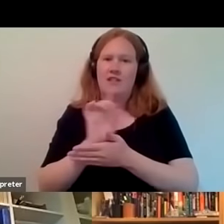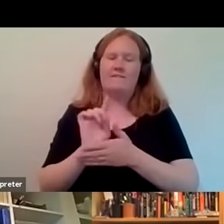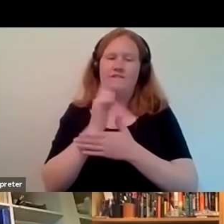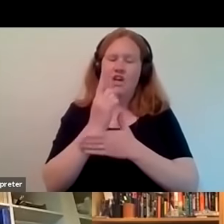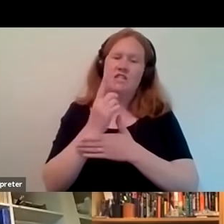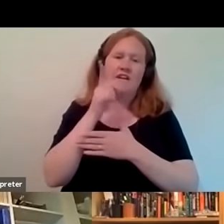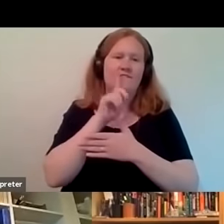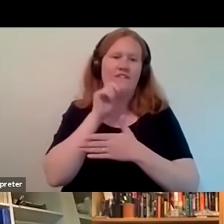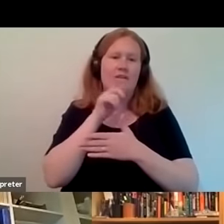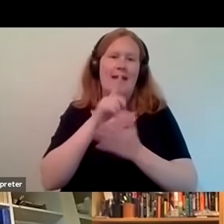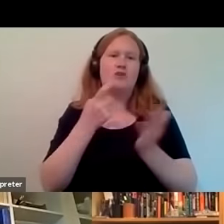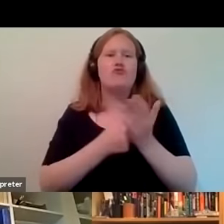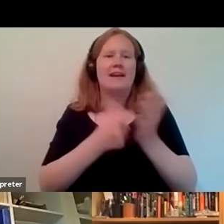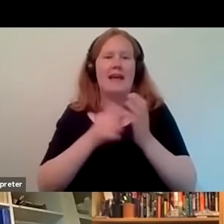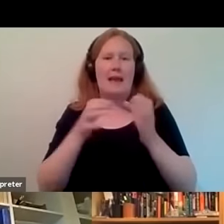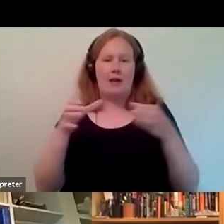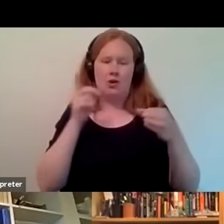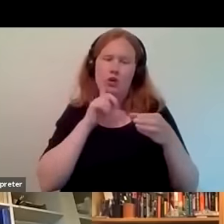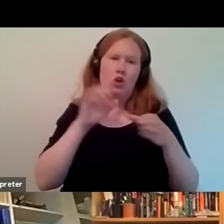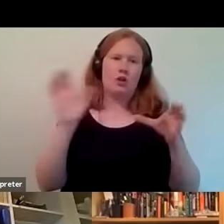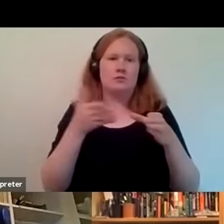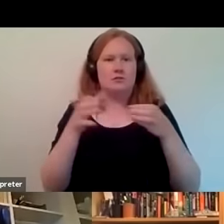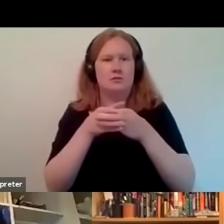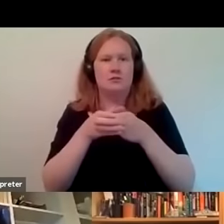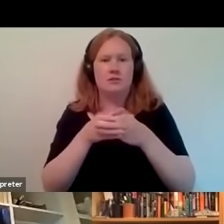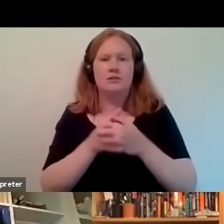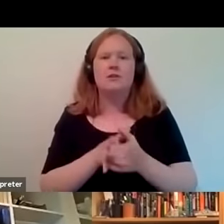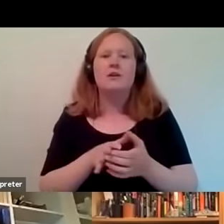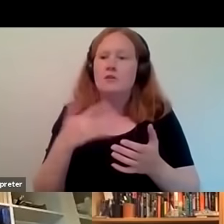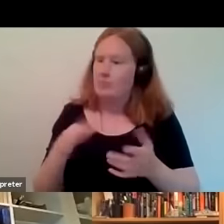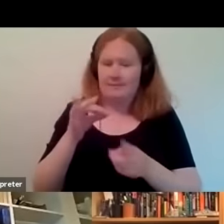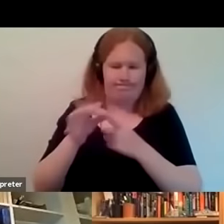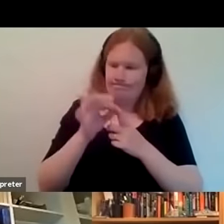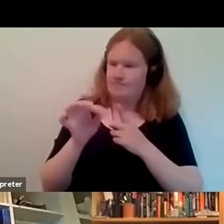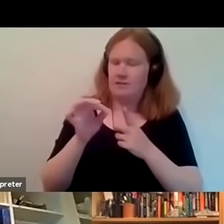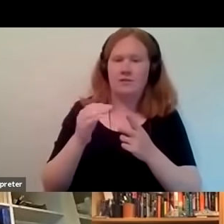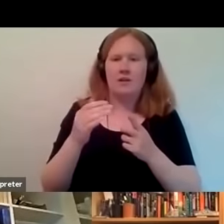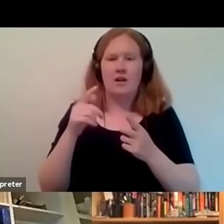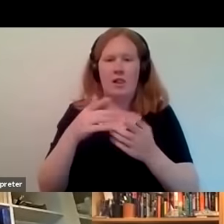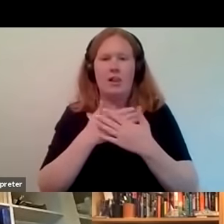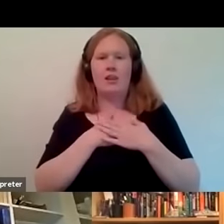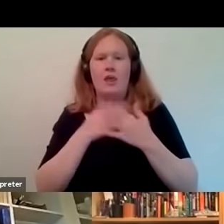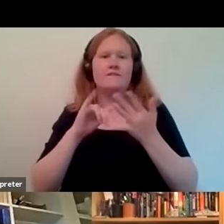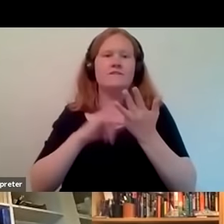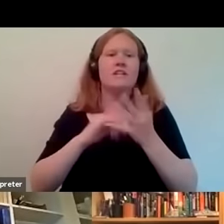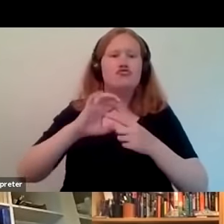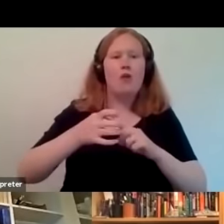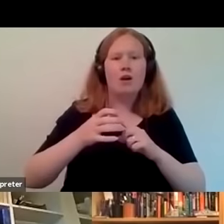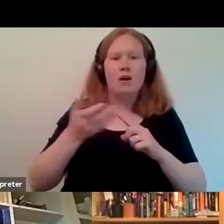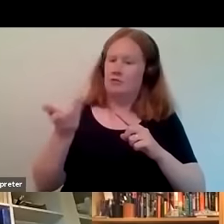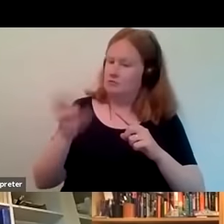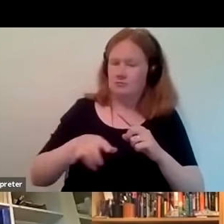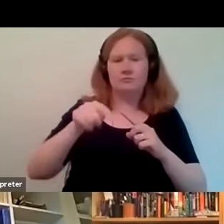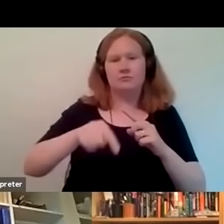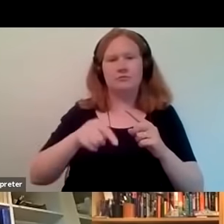her journey into reggae the second one we did we interviewed paul dawkins again lovers rock pioneer from the borough who shared his